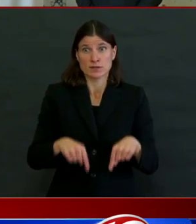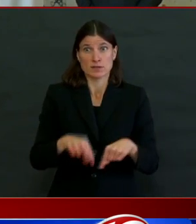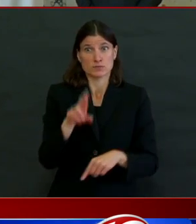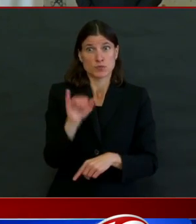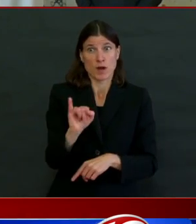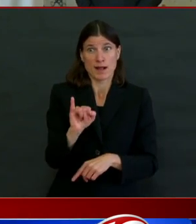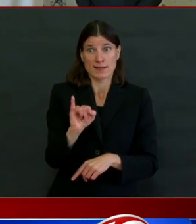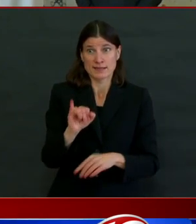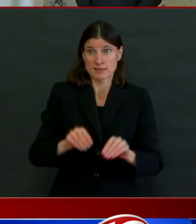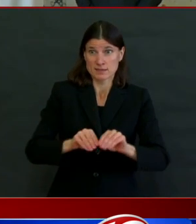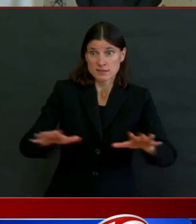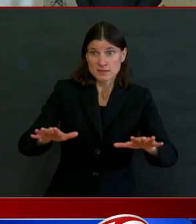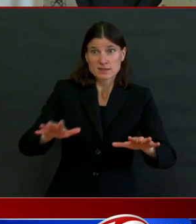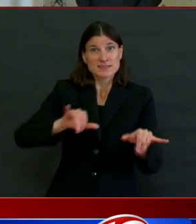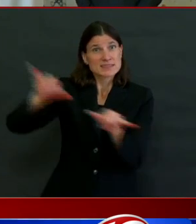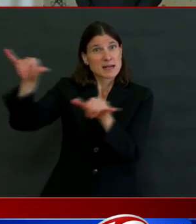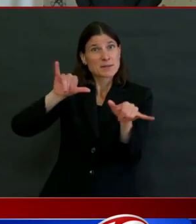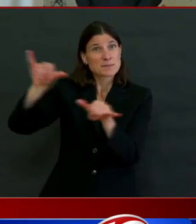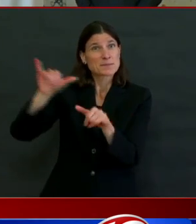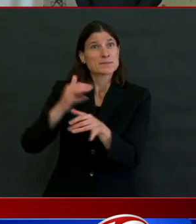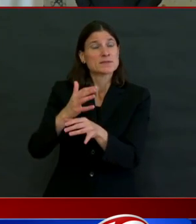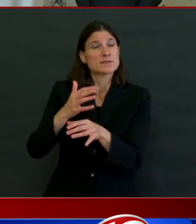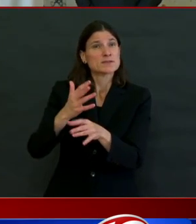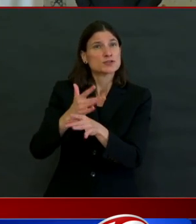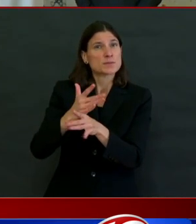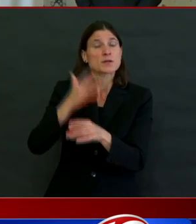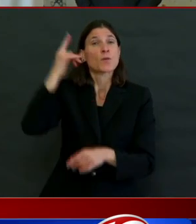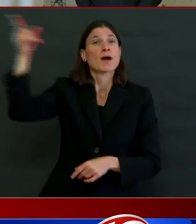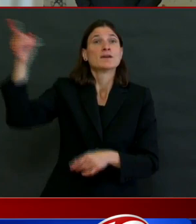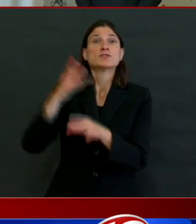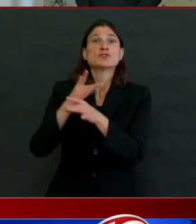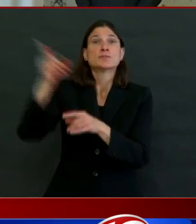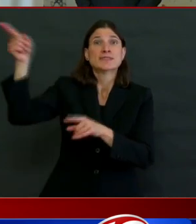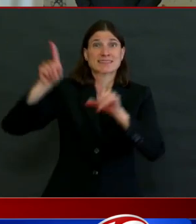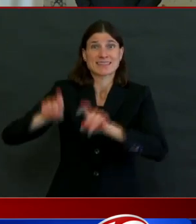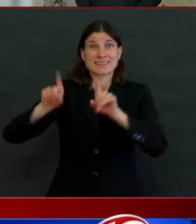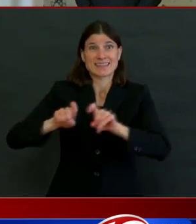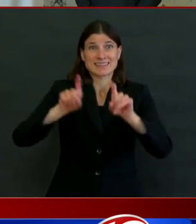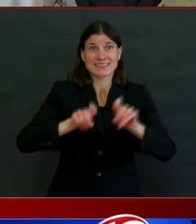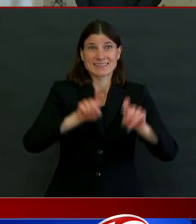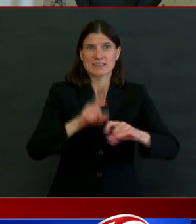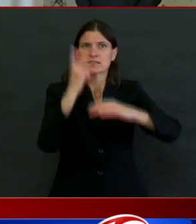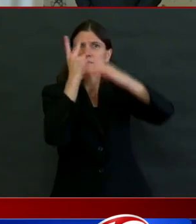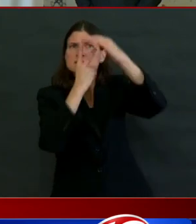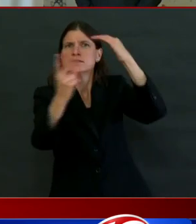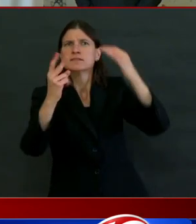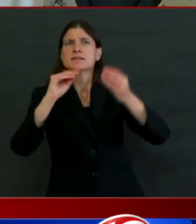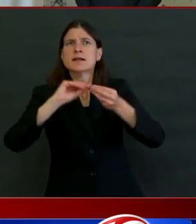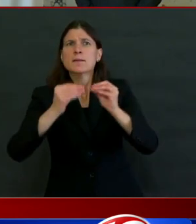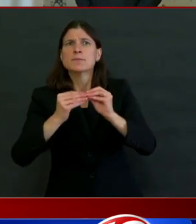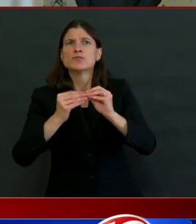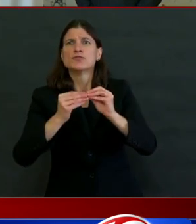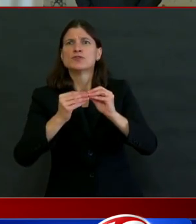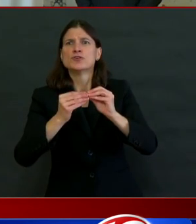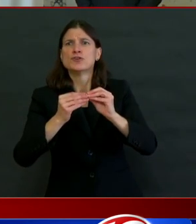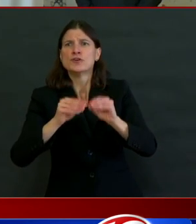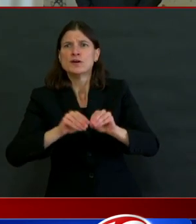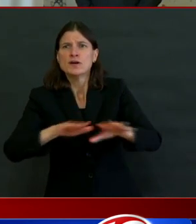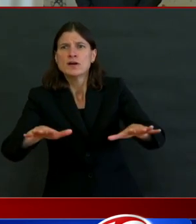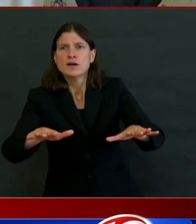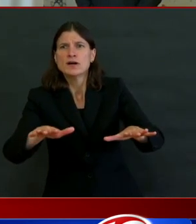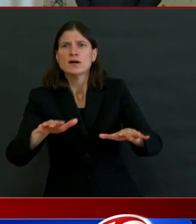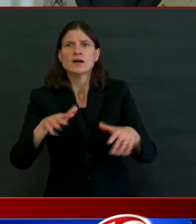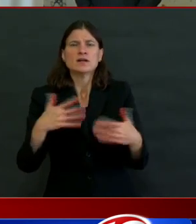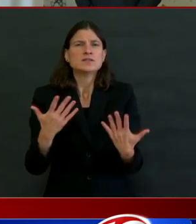enough testing, both the swab and serologic, excuse me, to break down the 1.0 barrier?